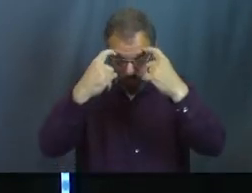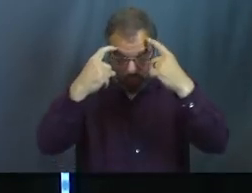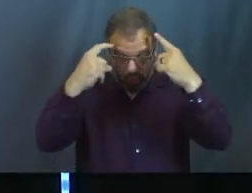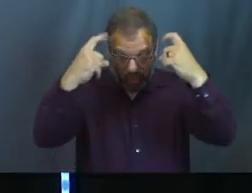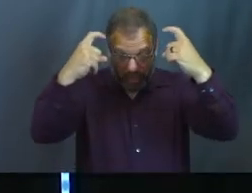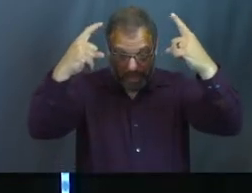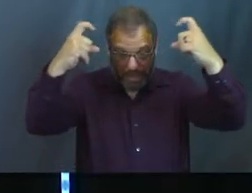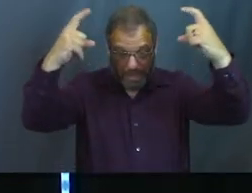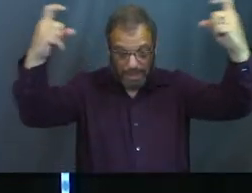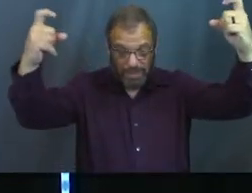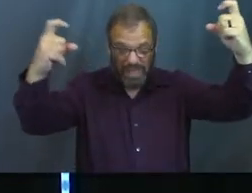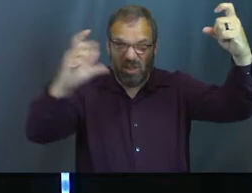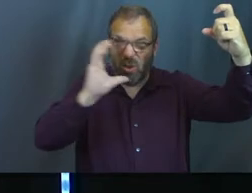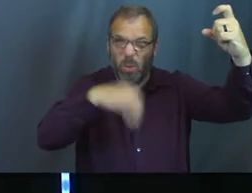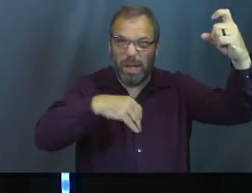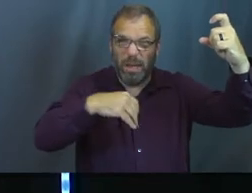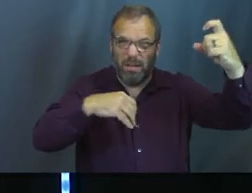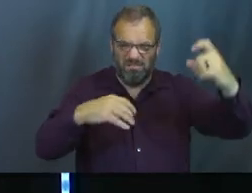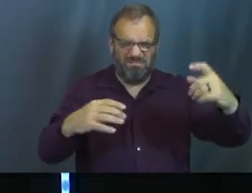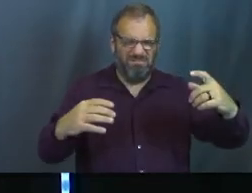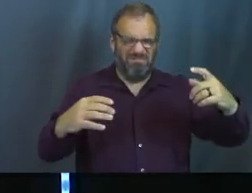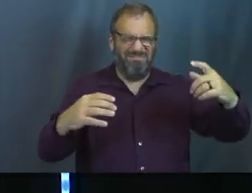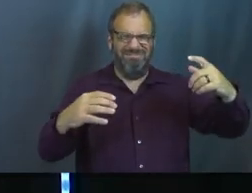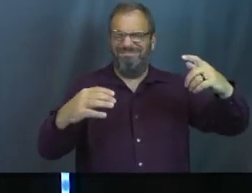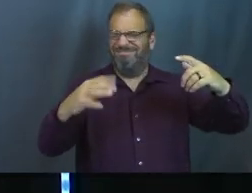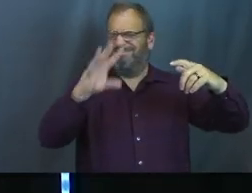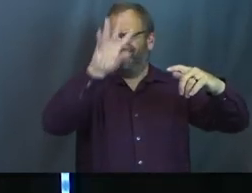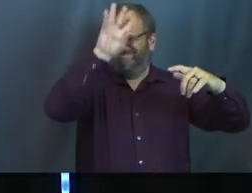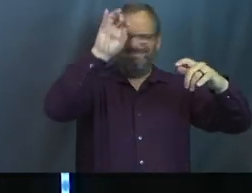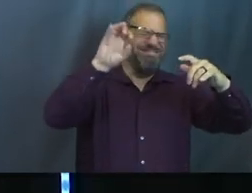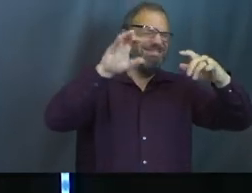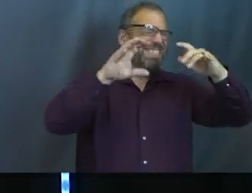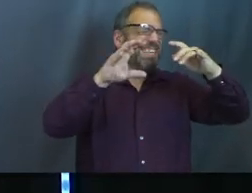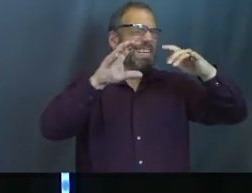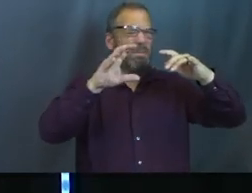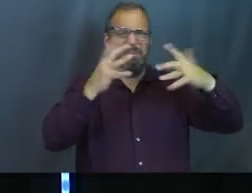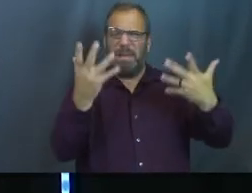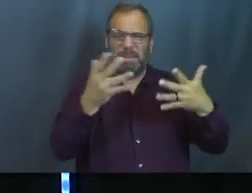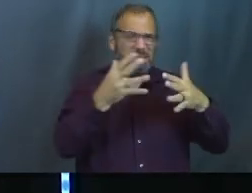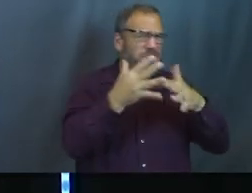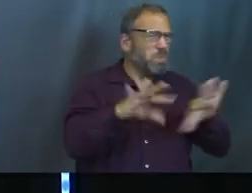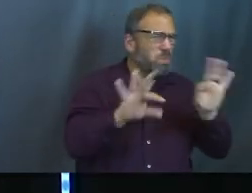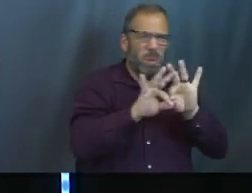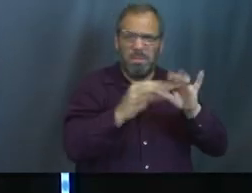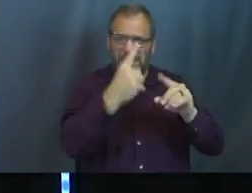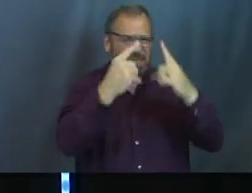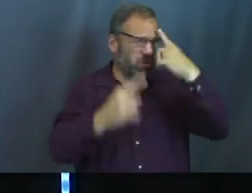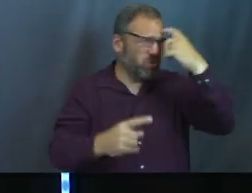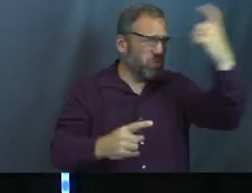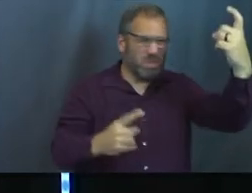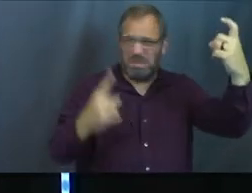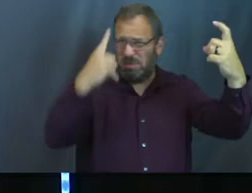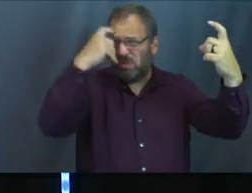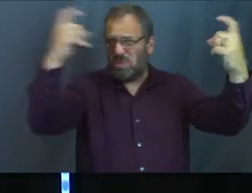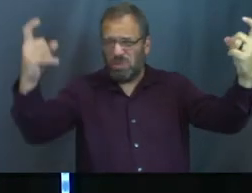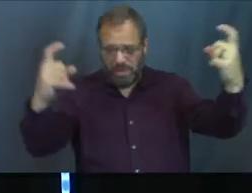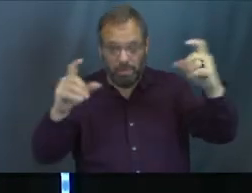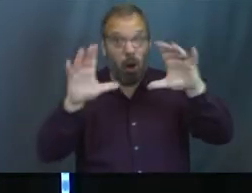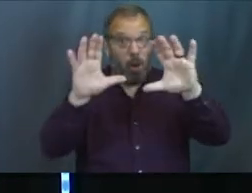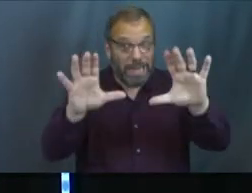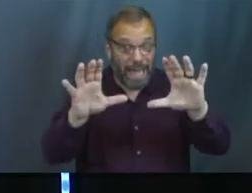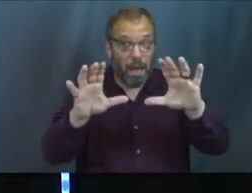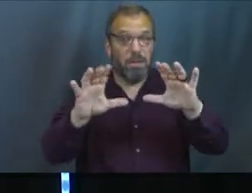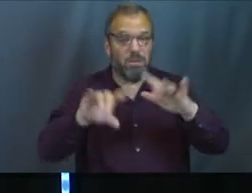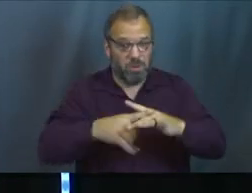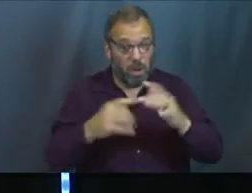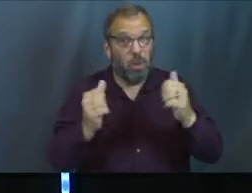And these dreams are real weird. They're different. They don't quite understand what they are, but they feel like there's some significance to what they just dreamed about. And this is where we're